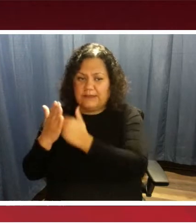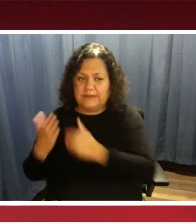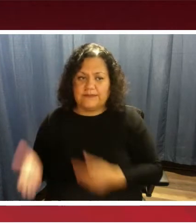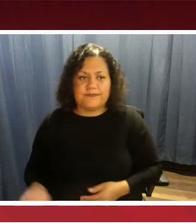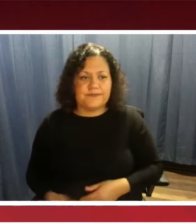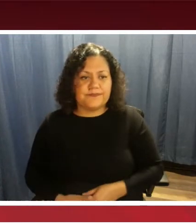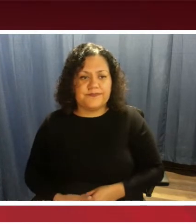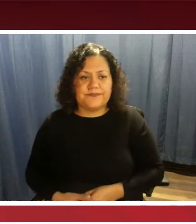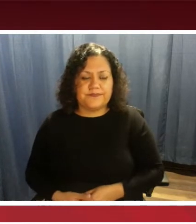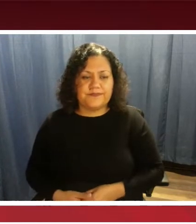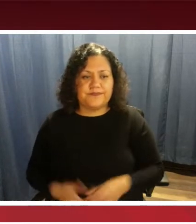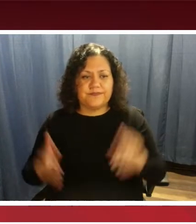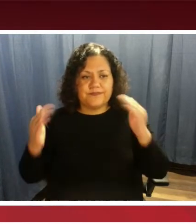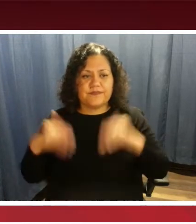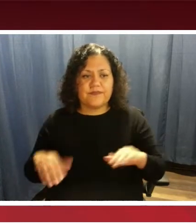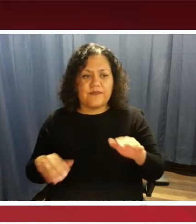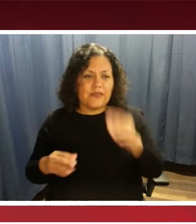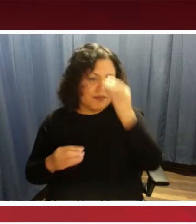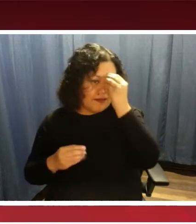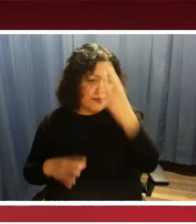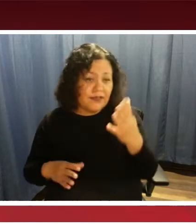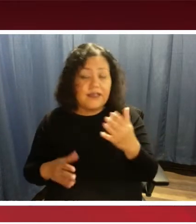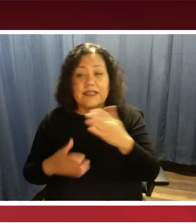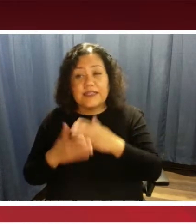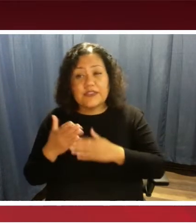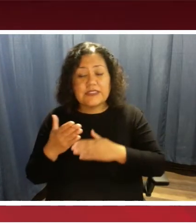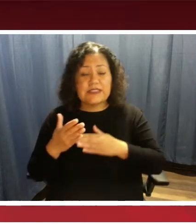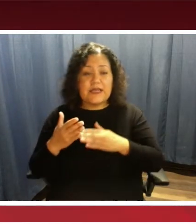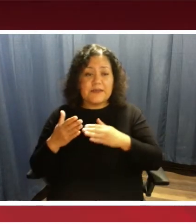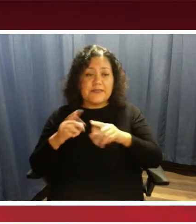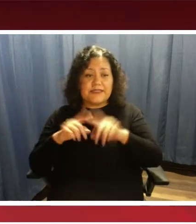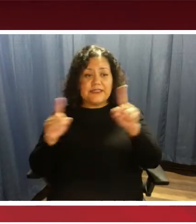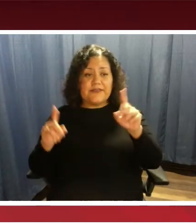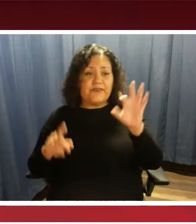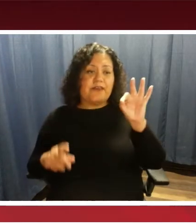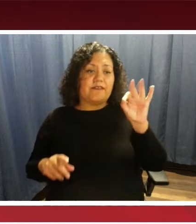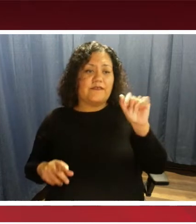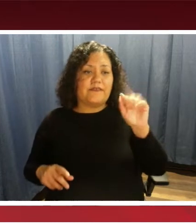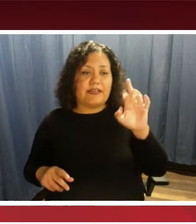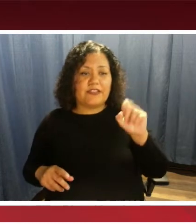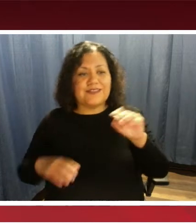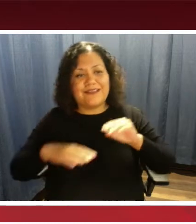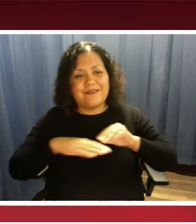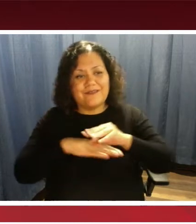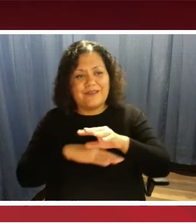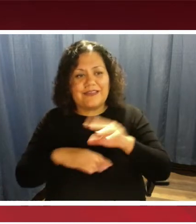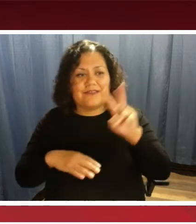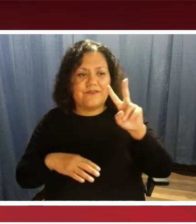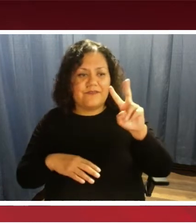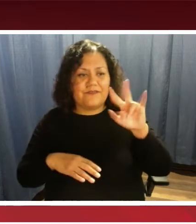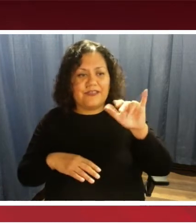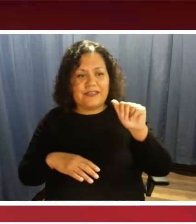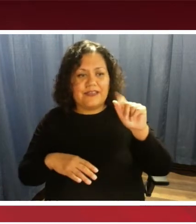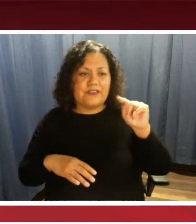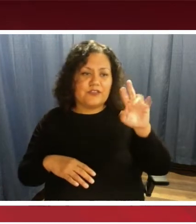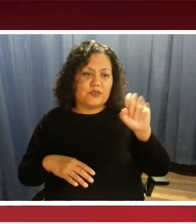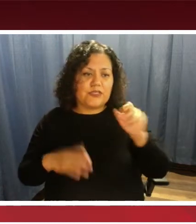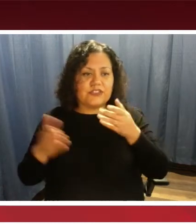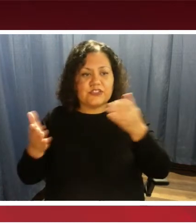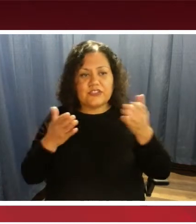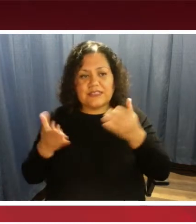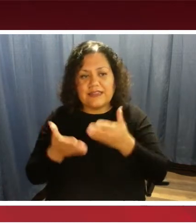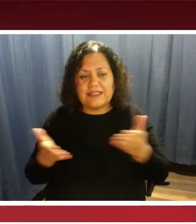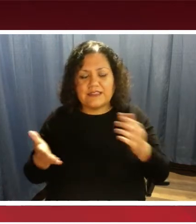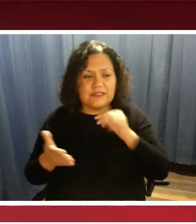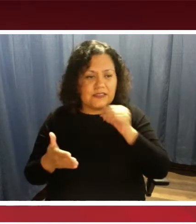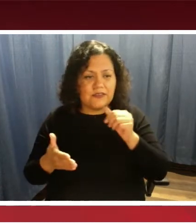I wanted to make you aware that there's some different factors that affect via trans service. Things that you normally don't see.